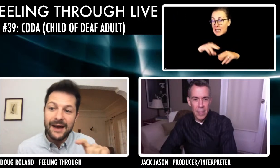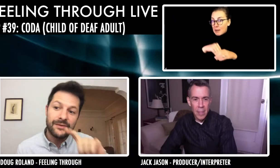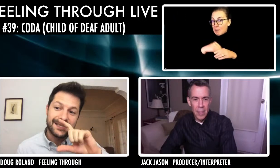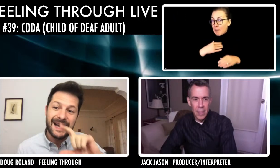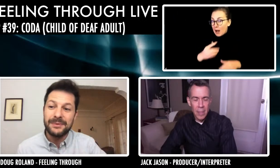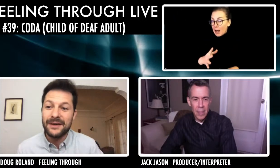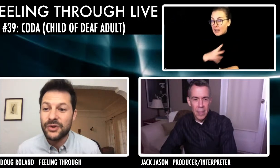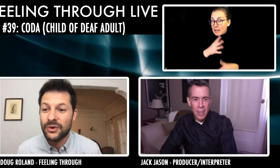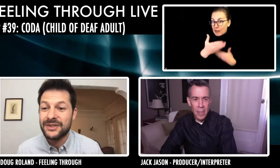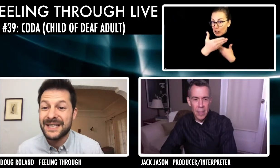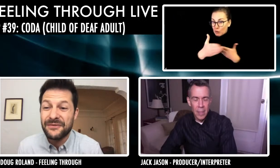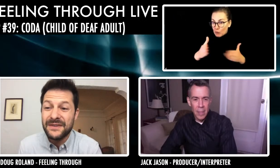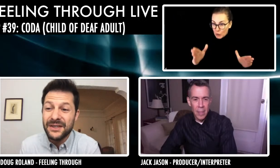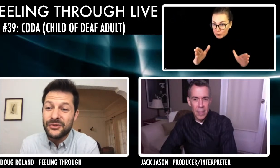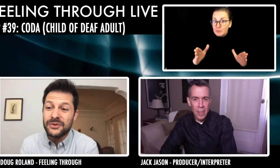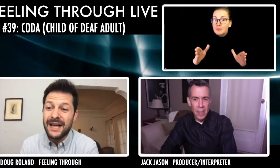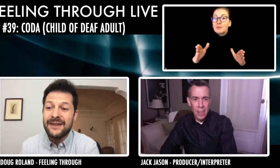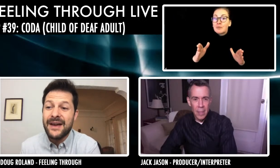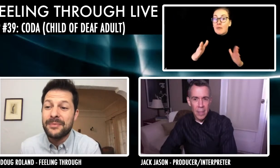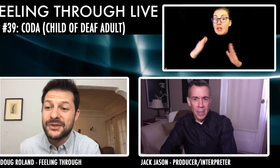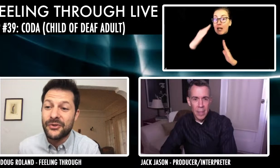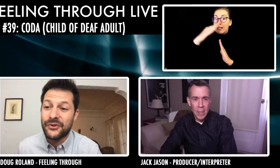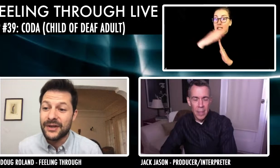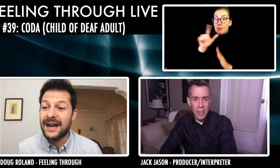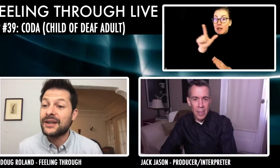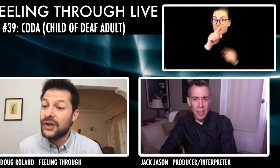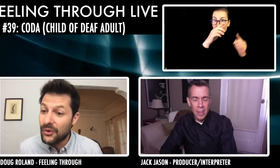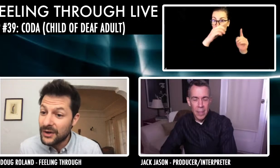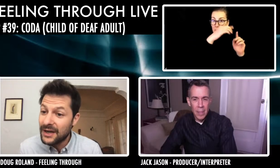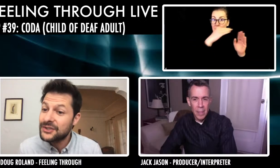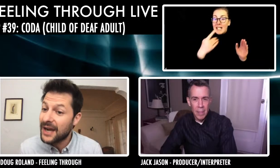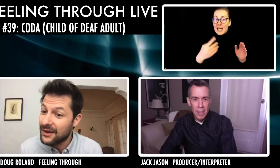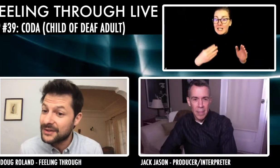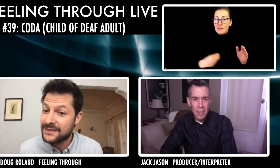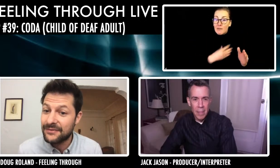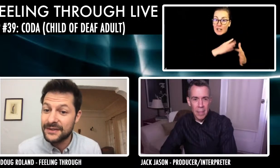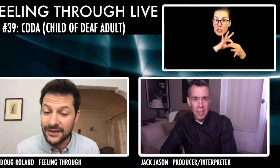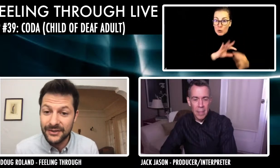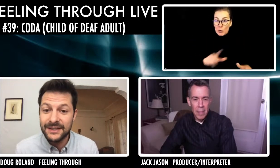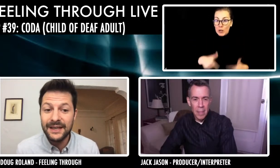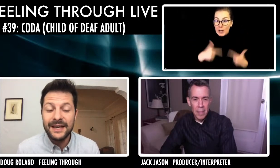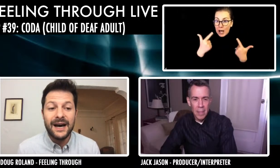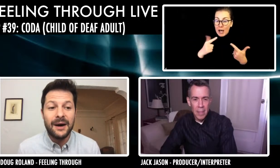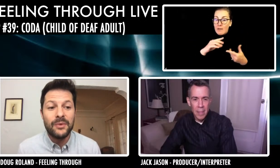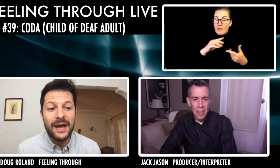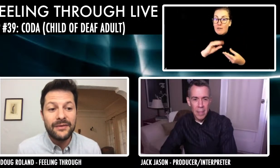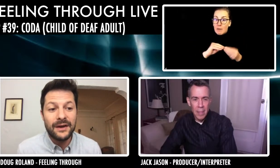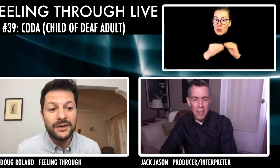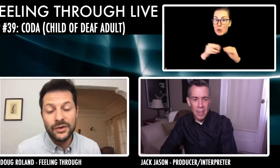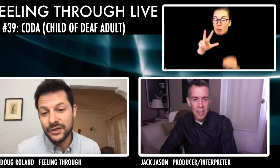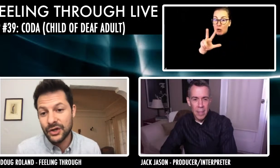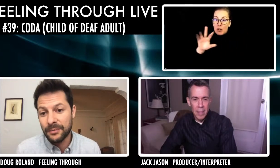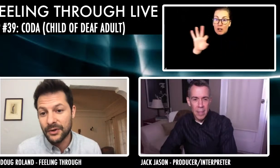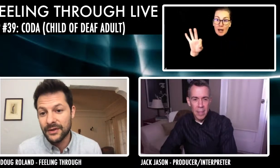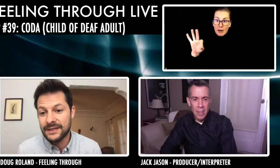we have in the top left corner, it says Feeling Through Live, episode 39 CODA, child of deaf adult. We have an interpreter in the top